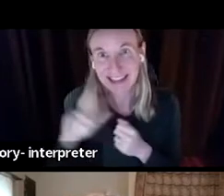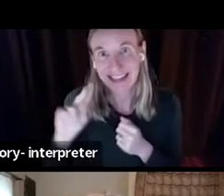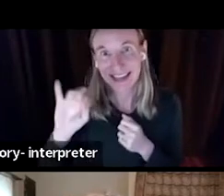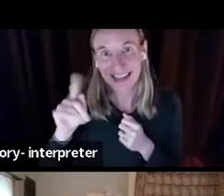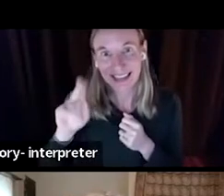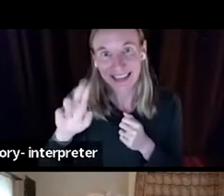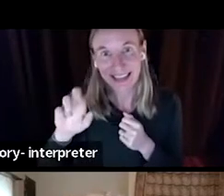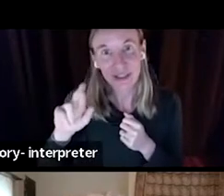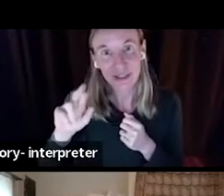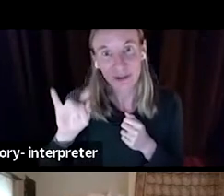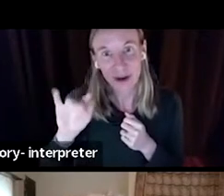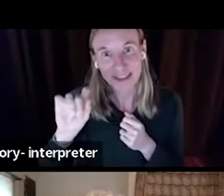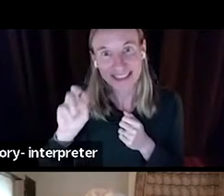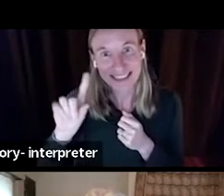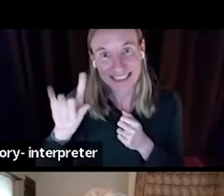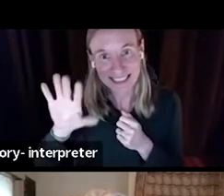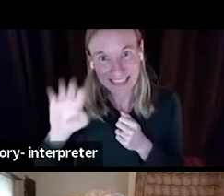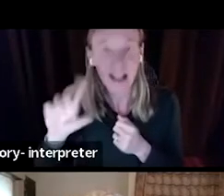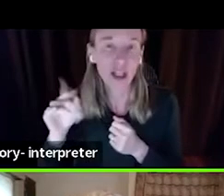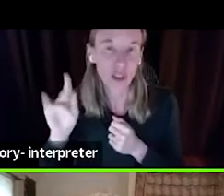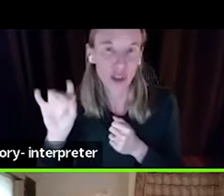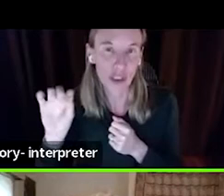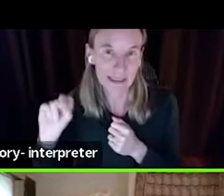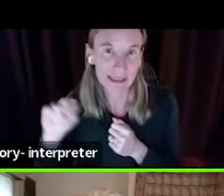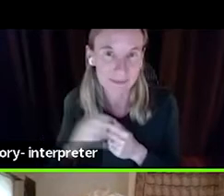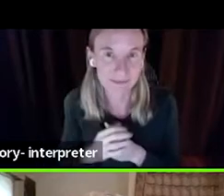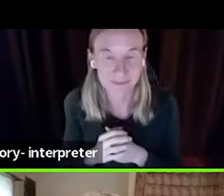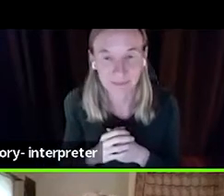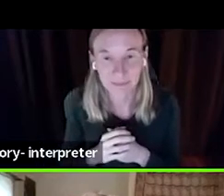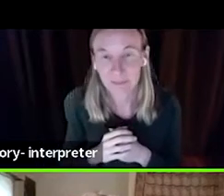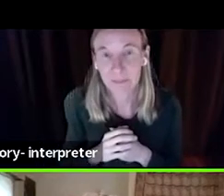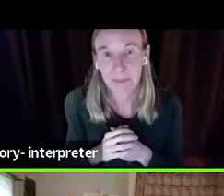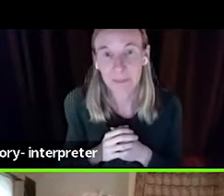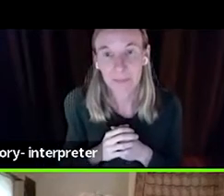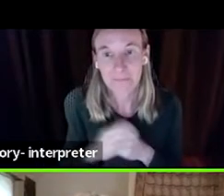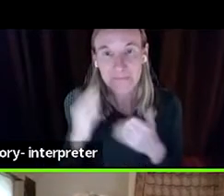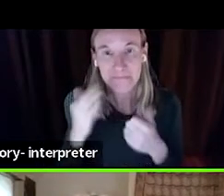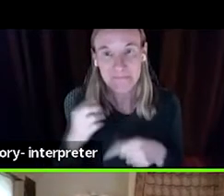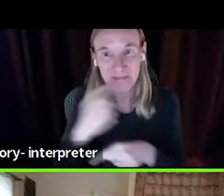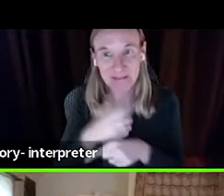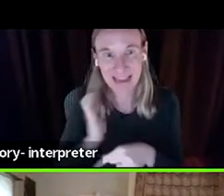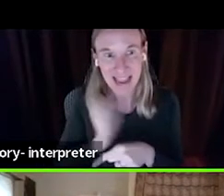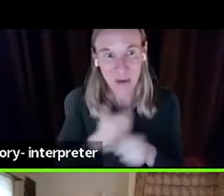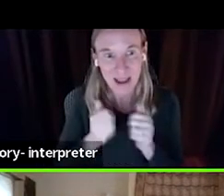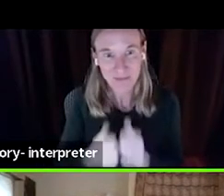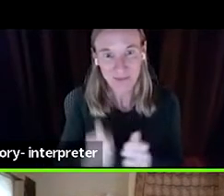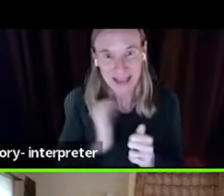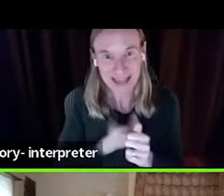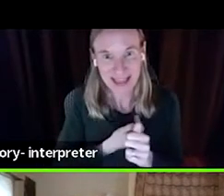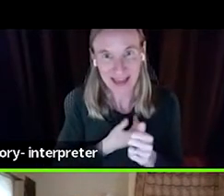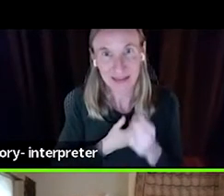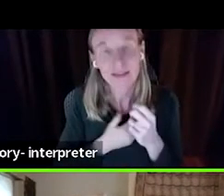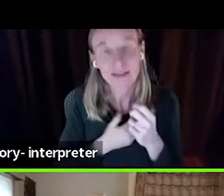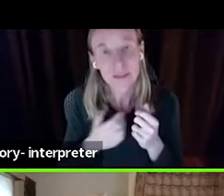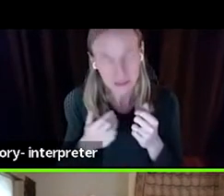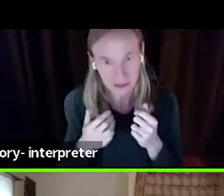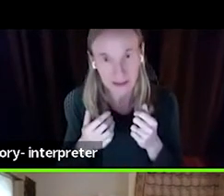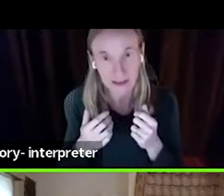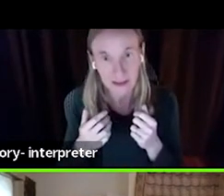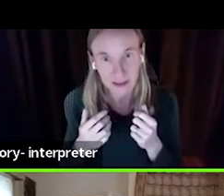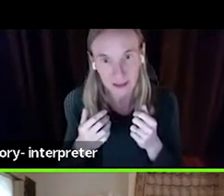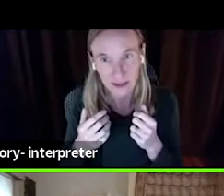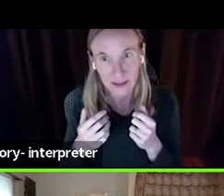Hinsdale Chittenden County. Thank you. And today we have with us both some but a